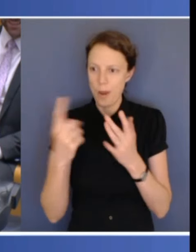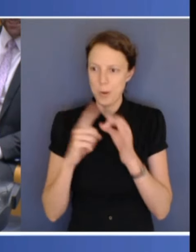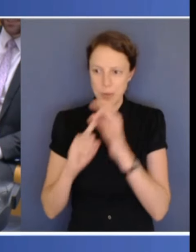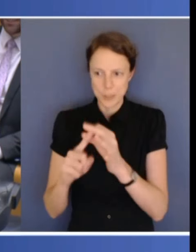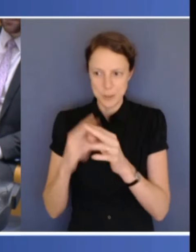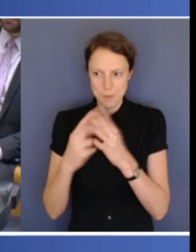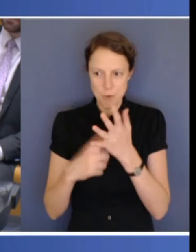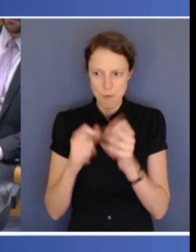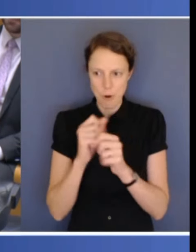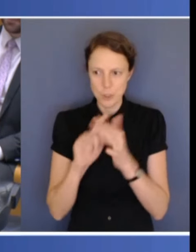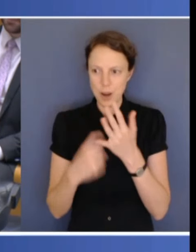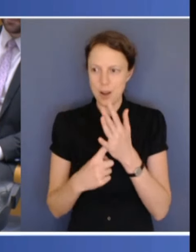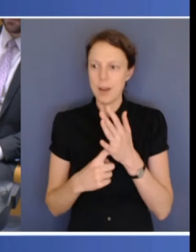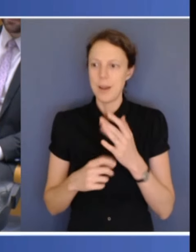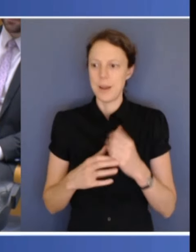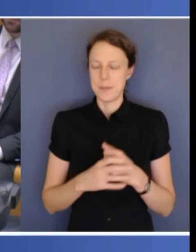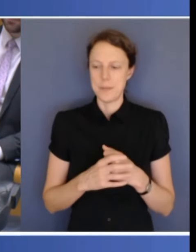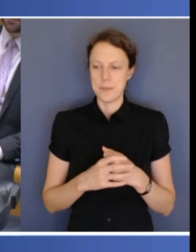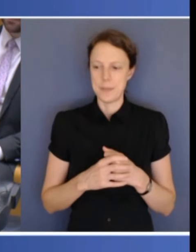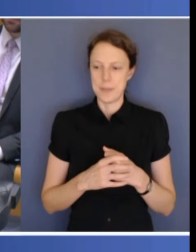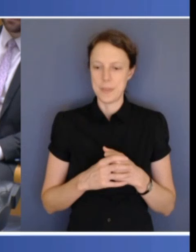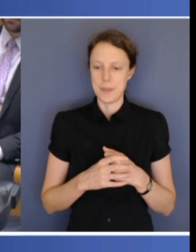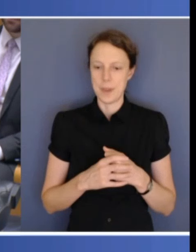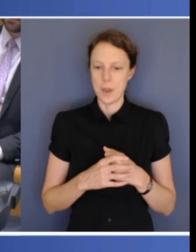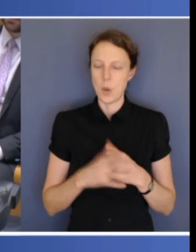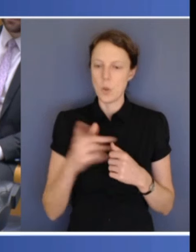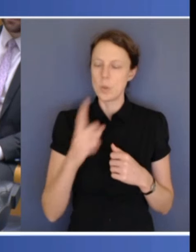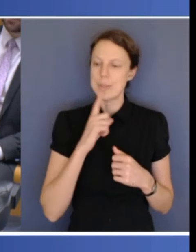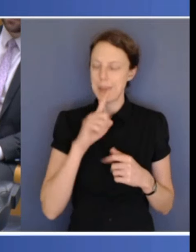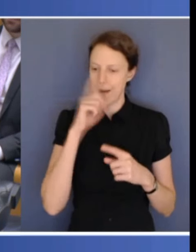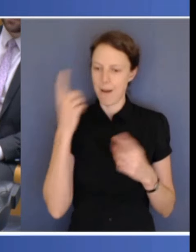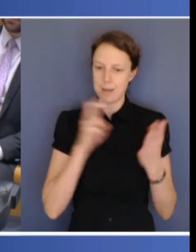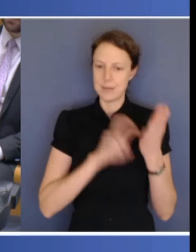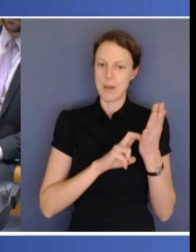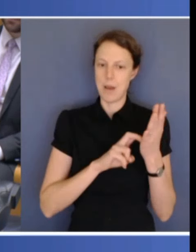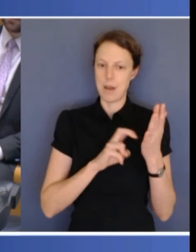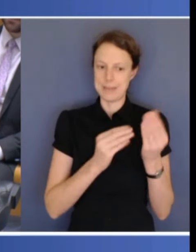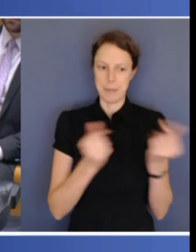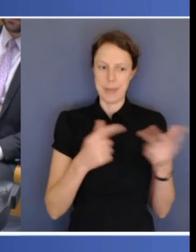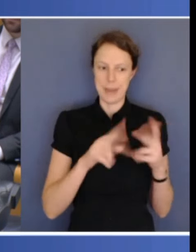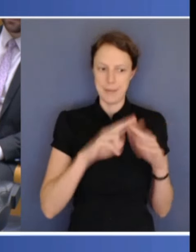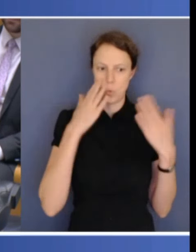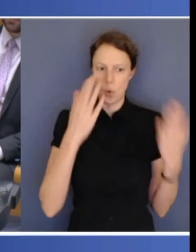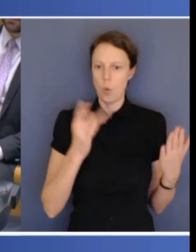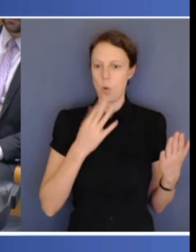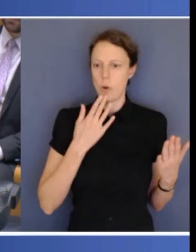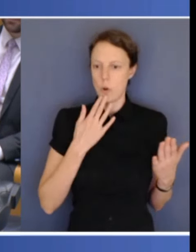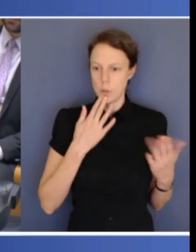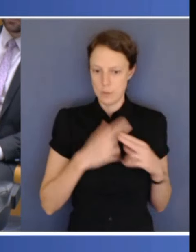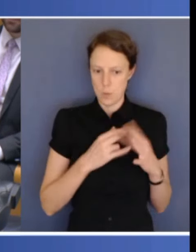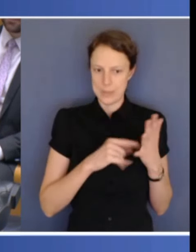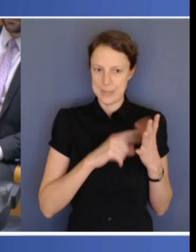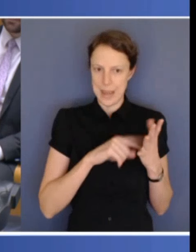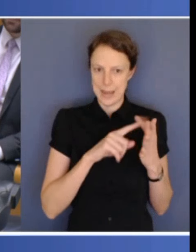if I can. I just wanted to ask you, you did say that you can't sign up to something where you don't know what the cost to the state is going to be regarding NDIS. So,